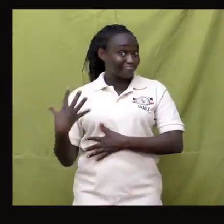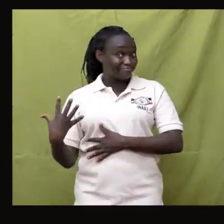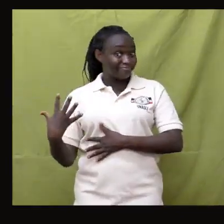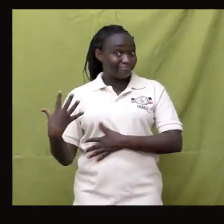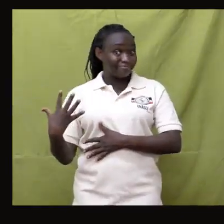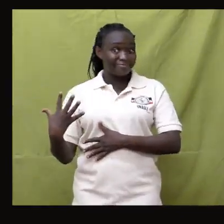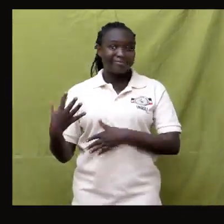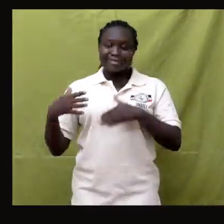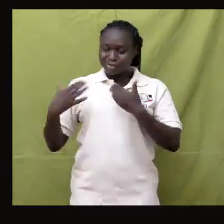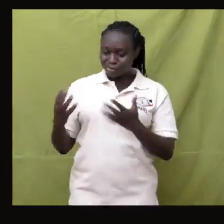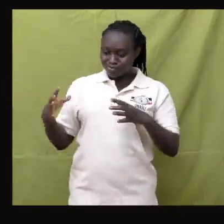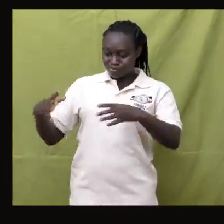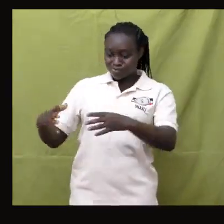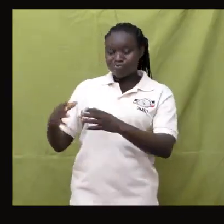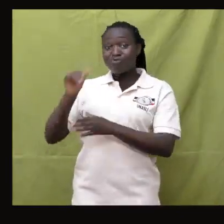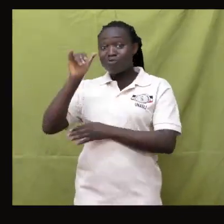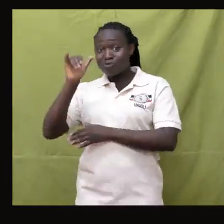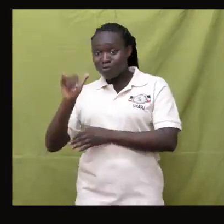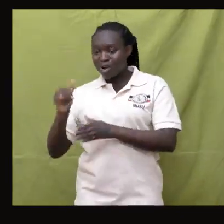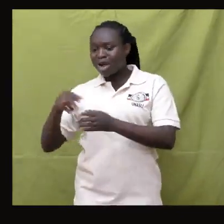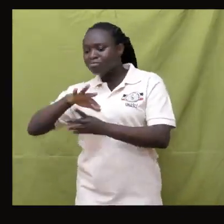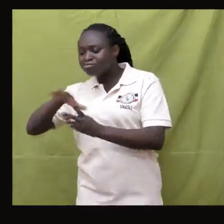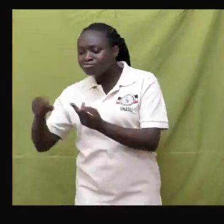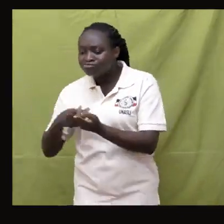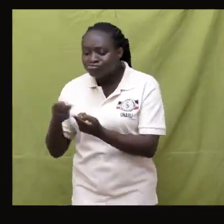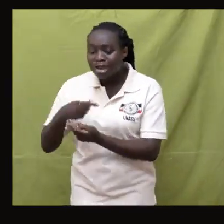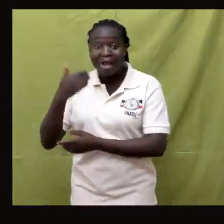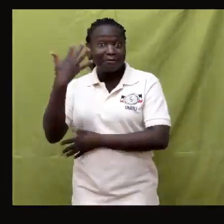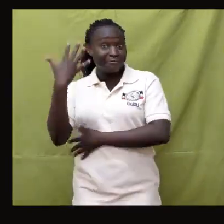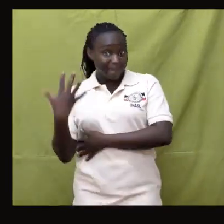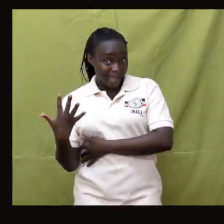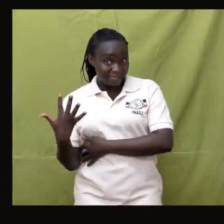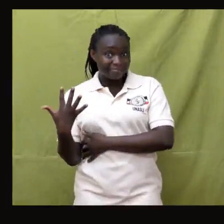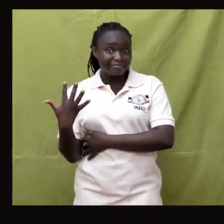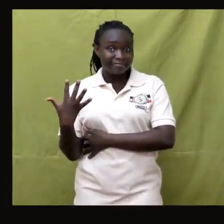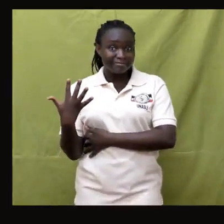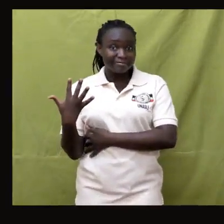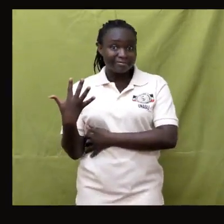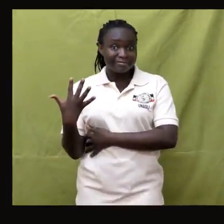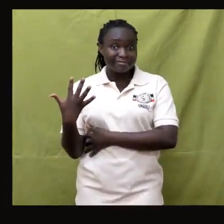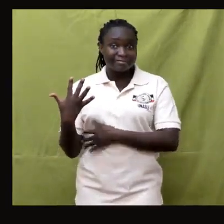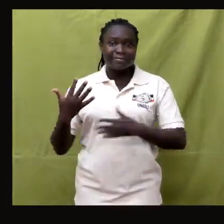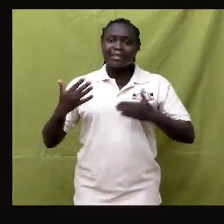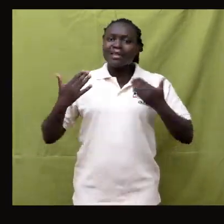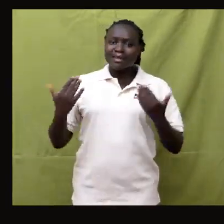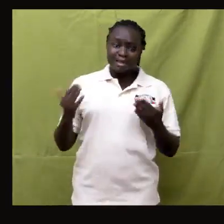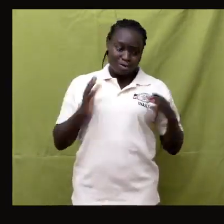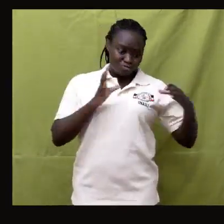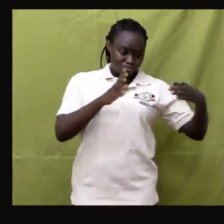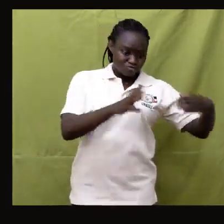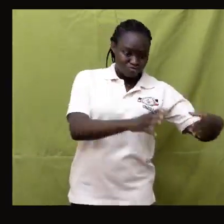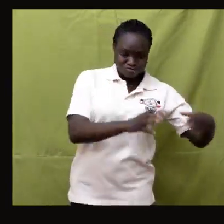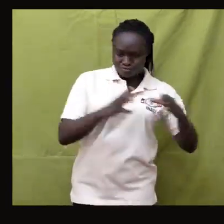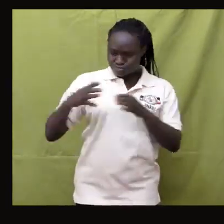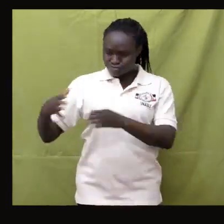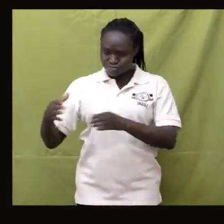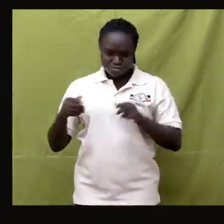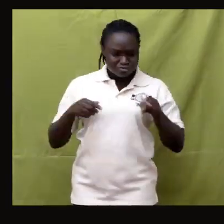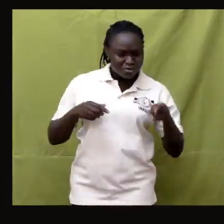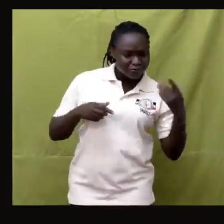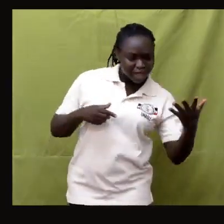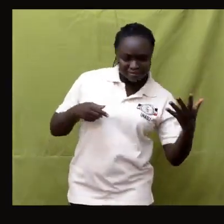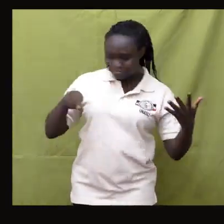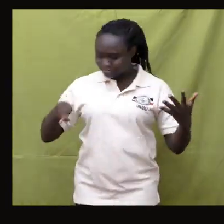Set Y also has five members. Each set has five